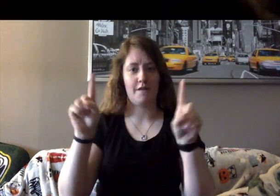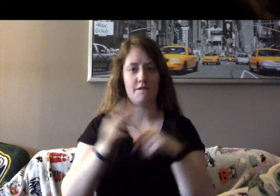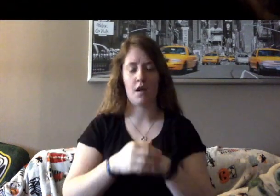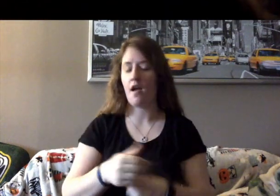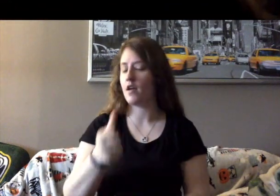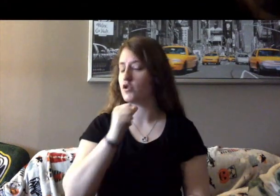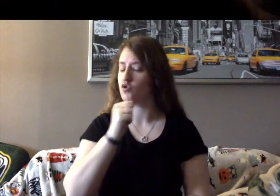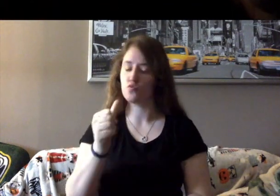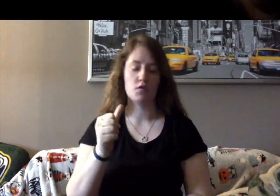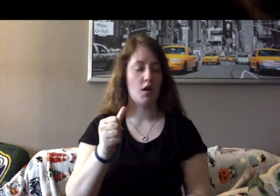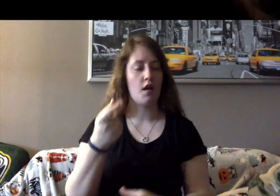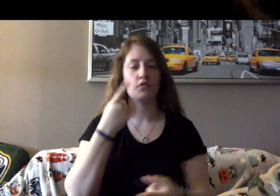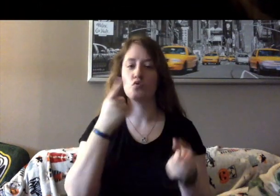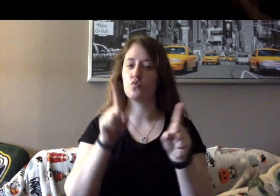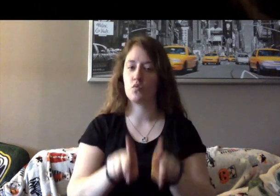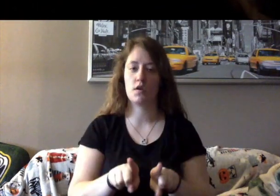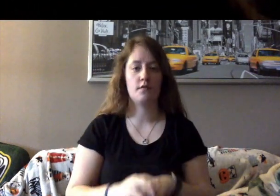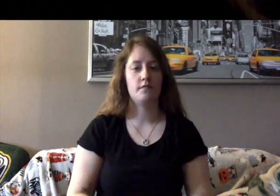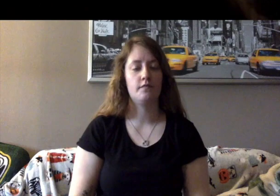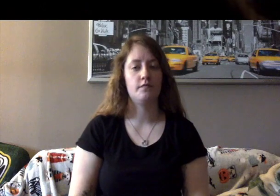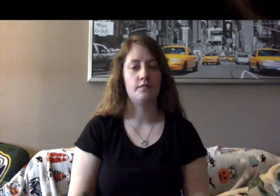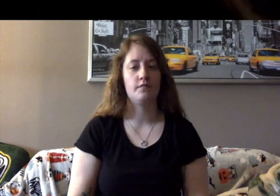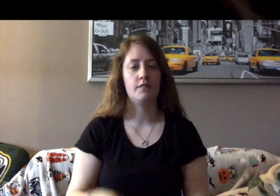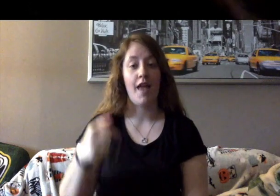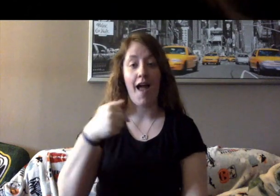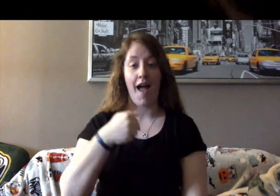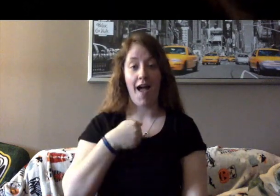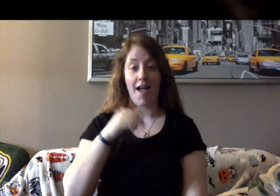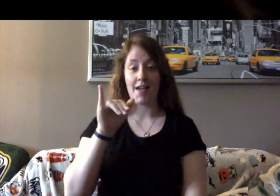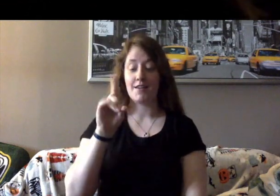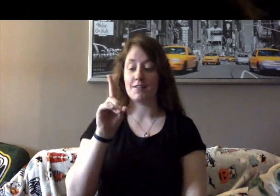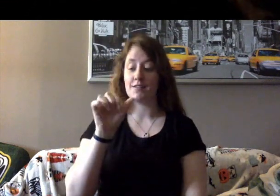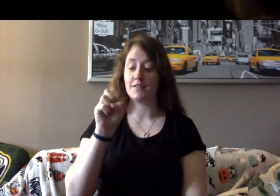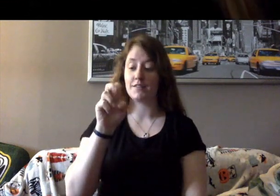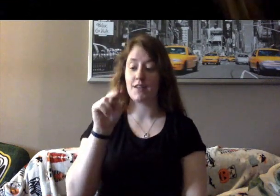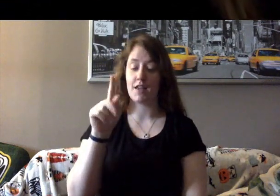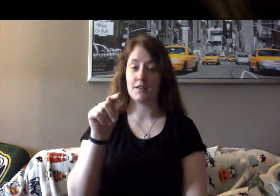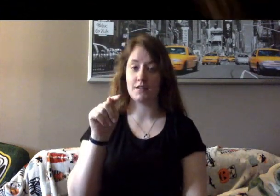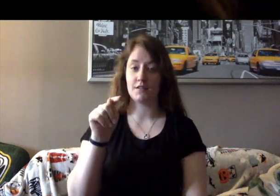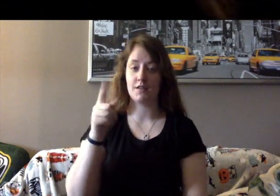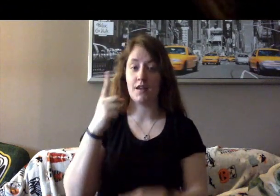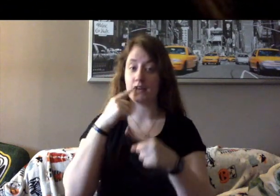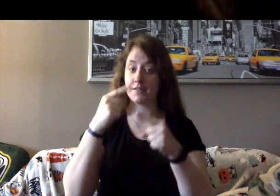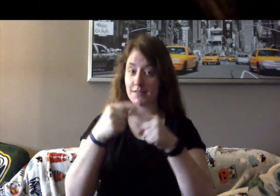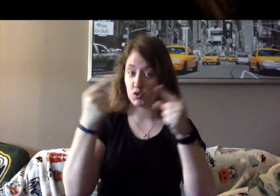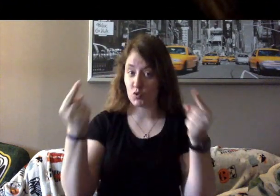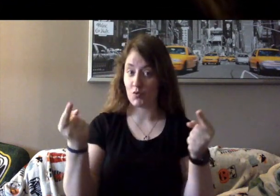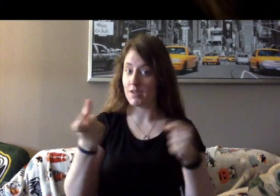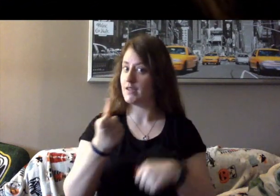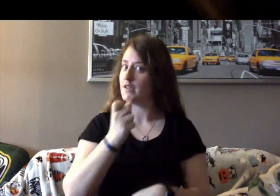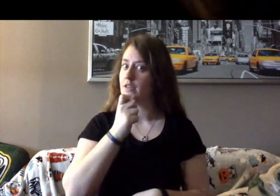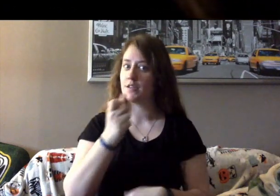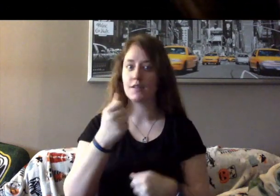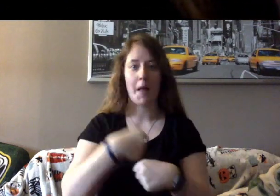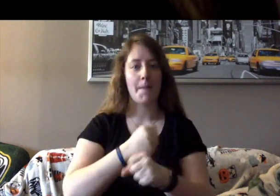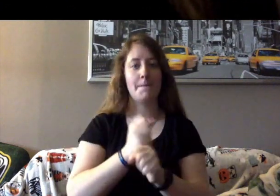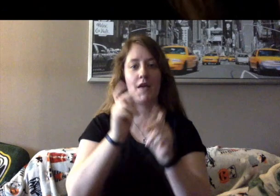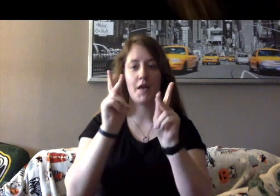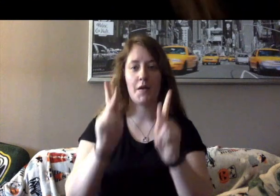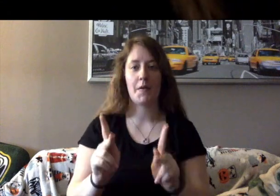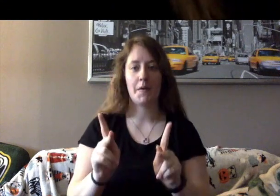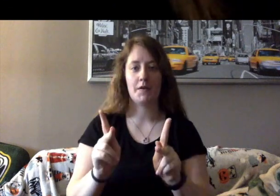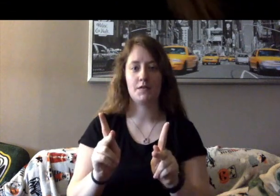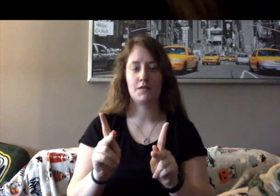concur. I dissent. Disagreeing does not make a person disagreeable.